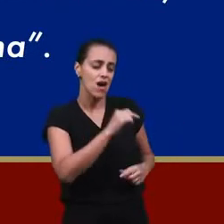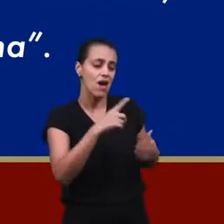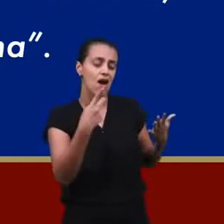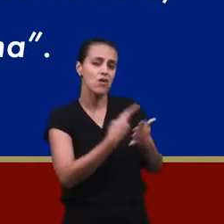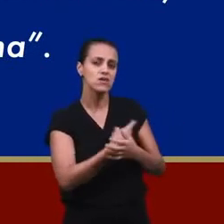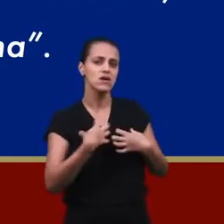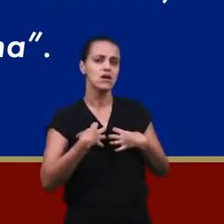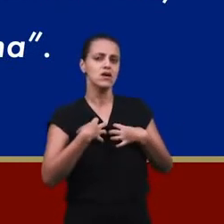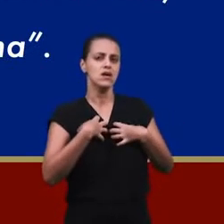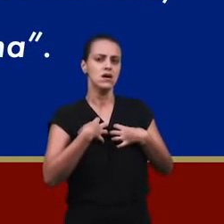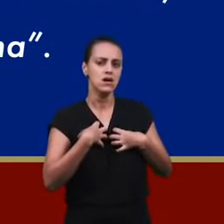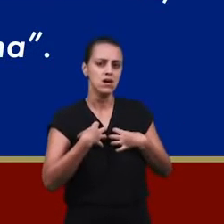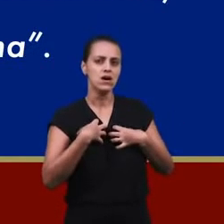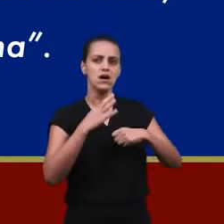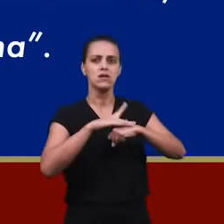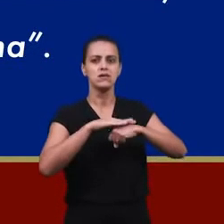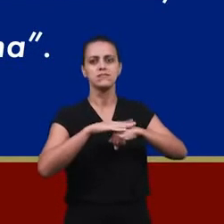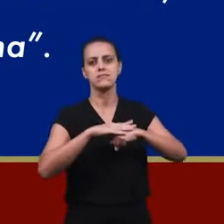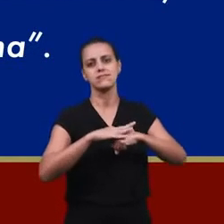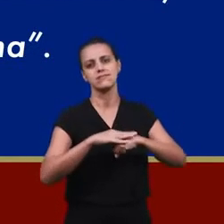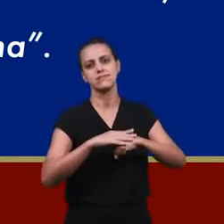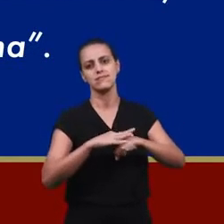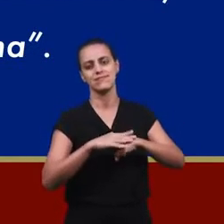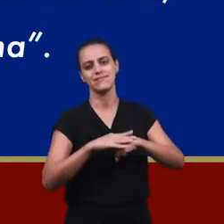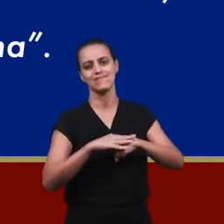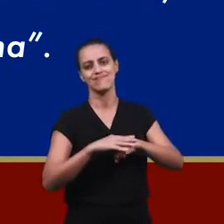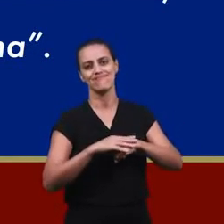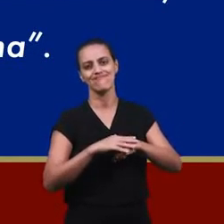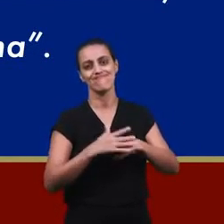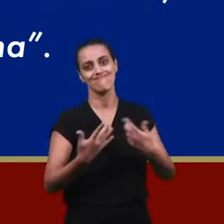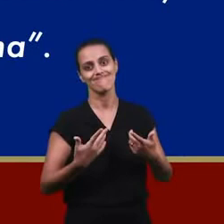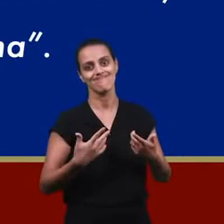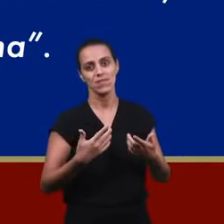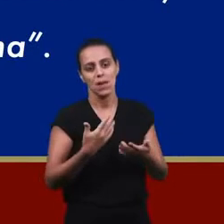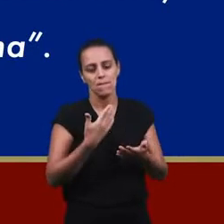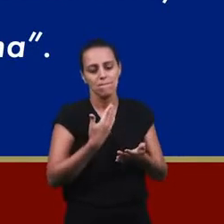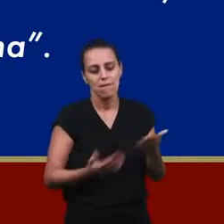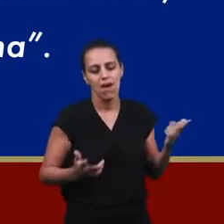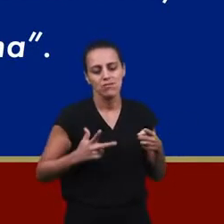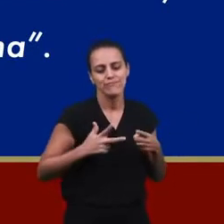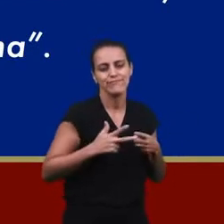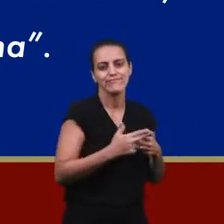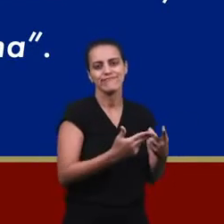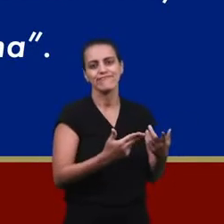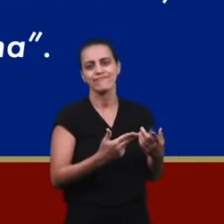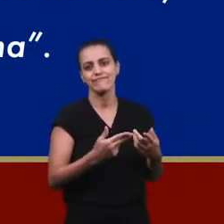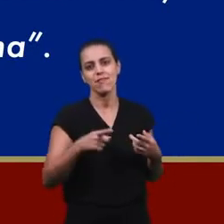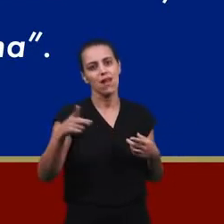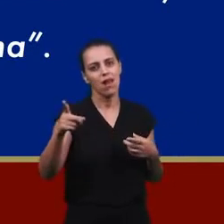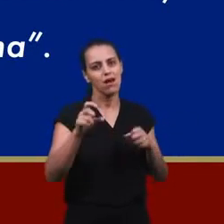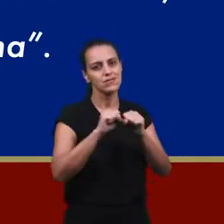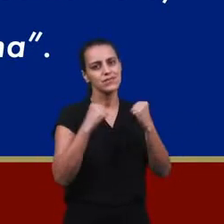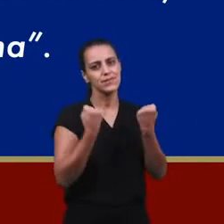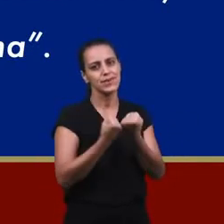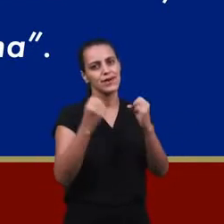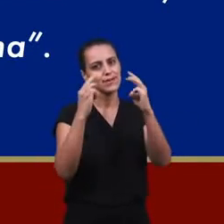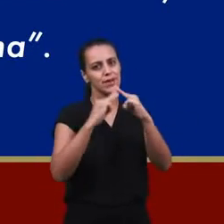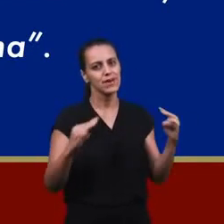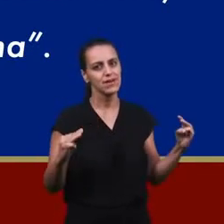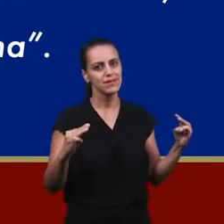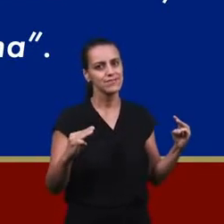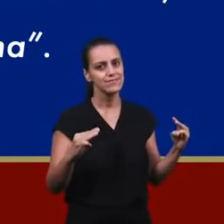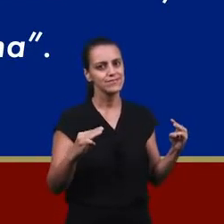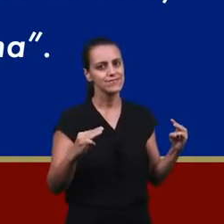crisis, which would keep us from attending that seminar at the Mahanaim. At that moment,